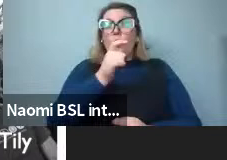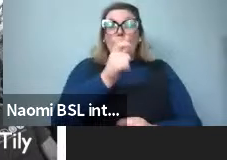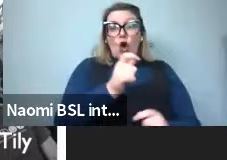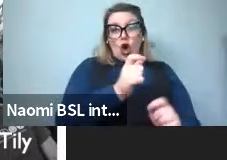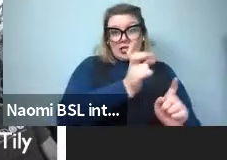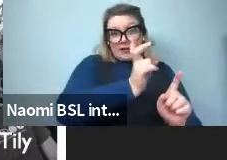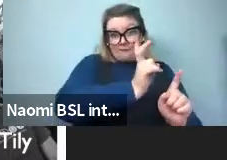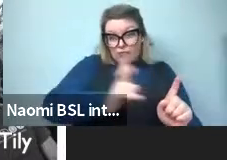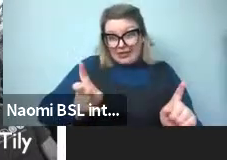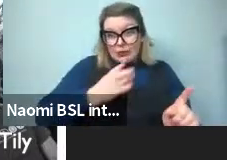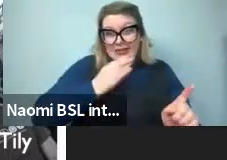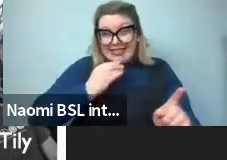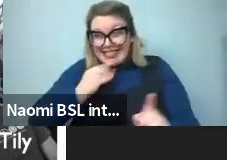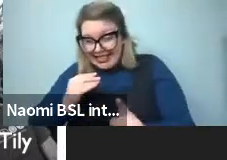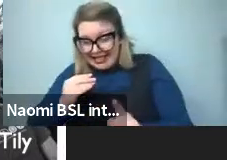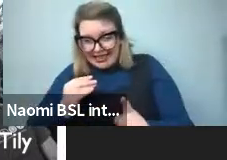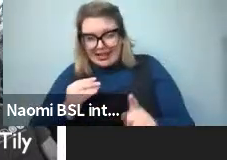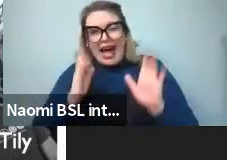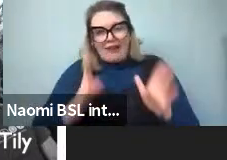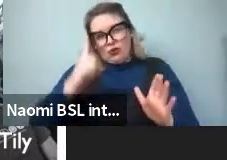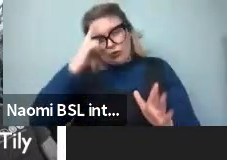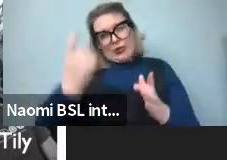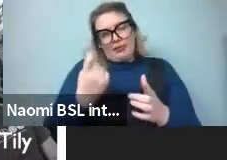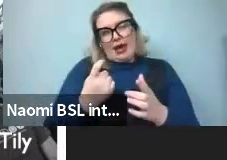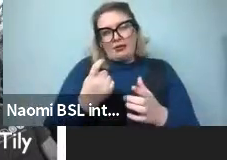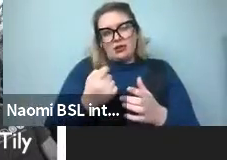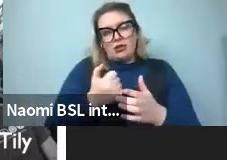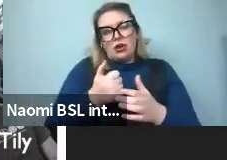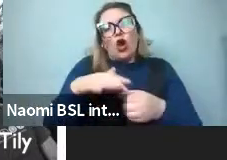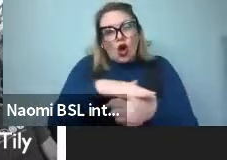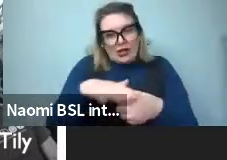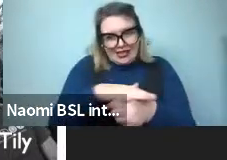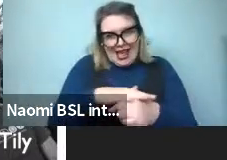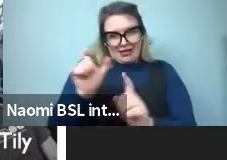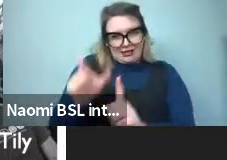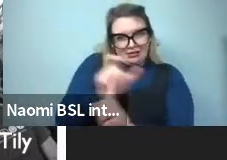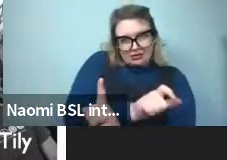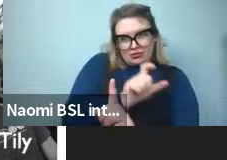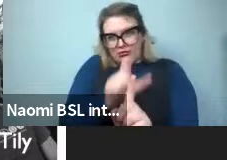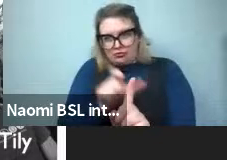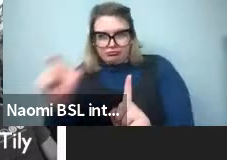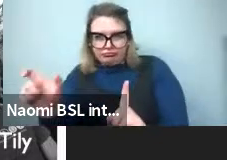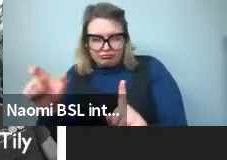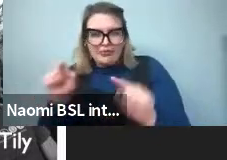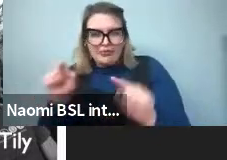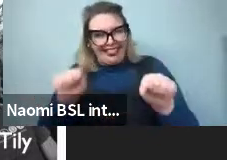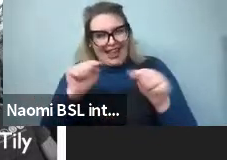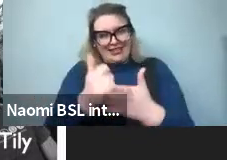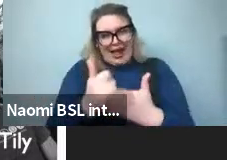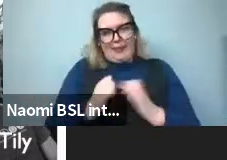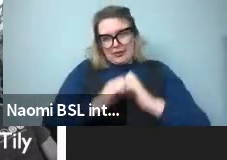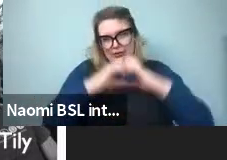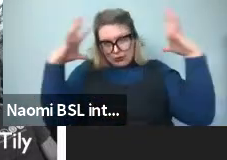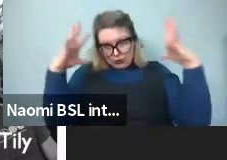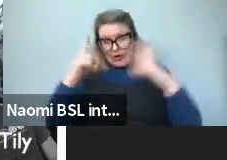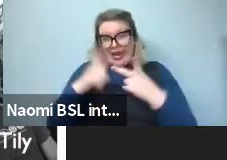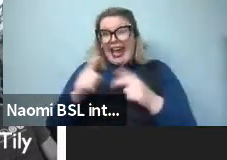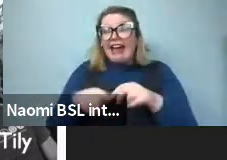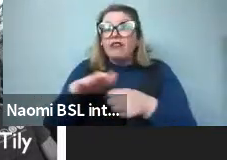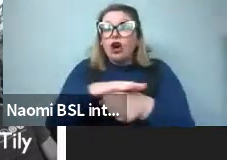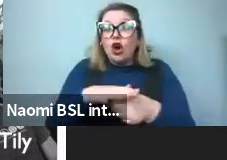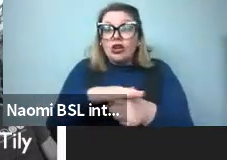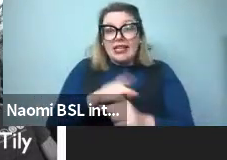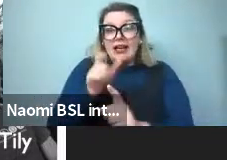measure. Maybe it's predictability in the local context, which can enable shortness in a way.